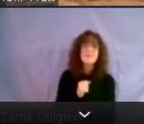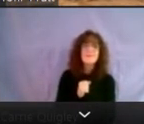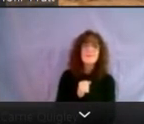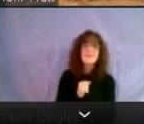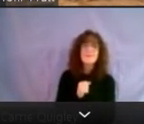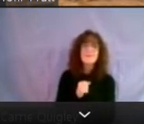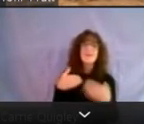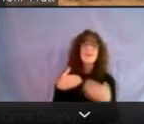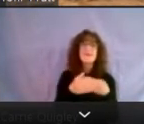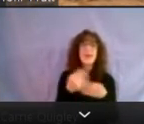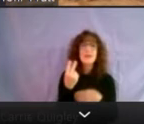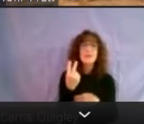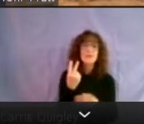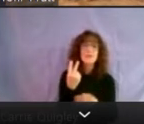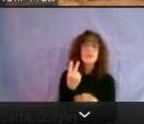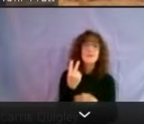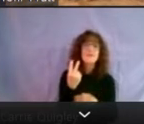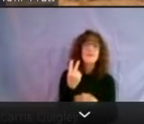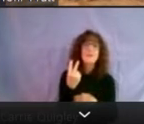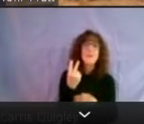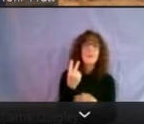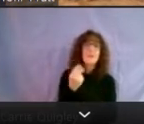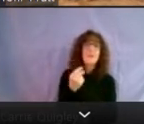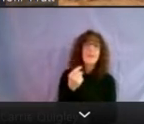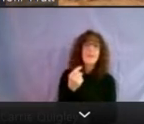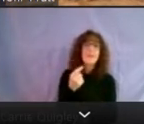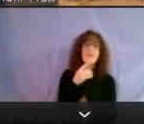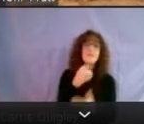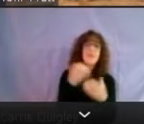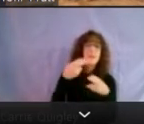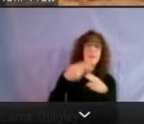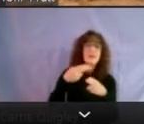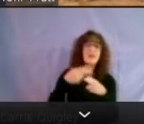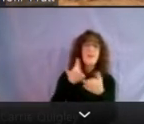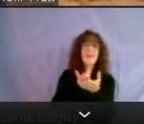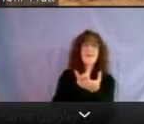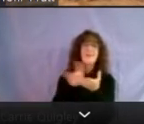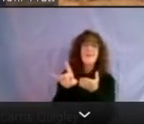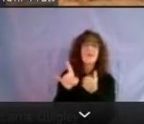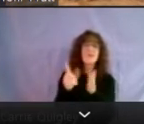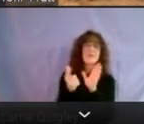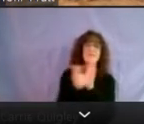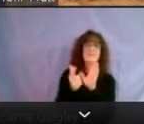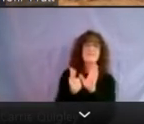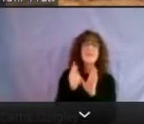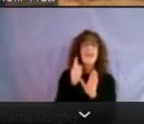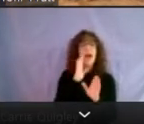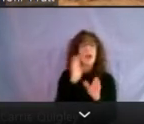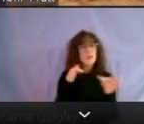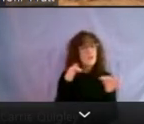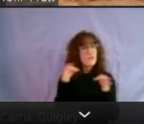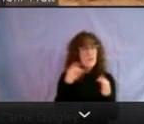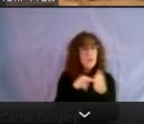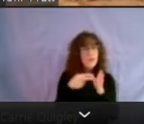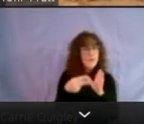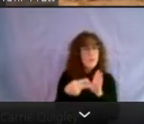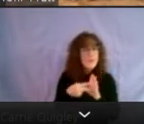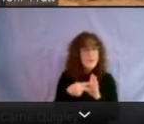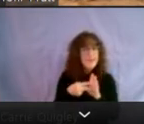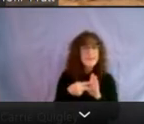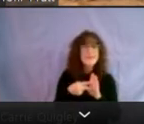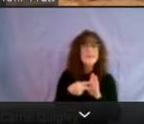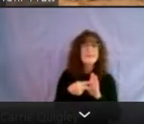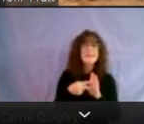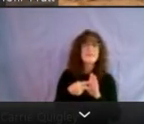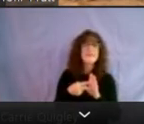to slide two here. So, the, there's, uh, a lot of mention of an eviction moratorium, and I'm going to just describe what that really means in its